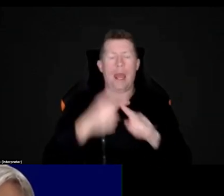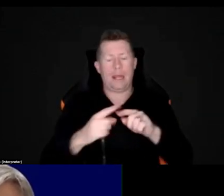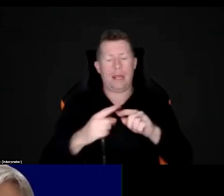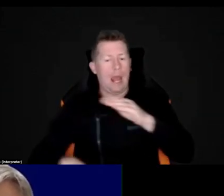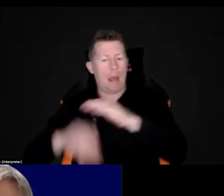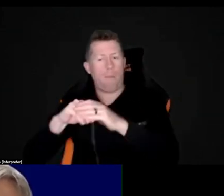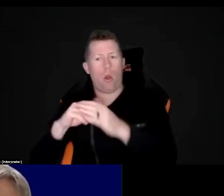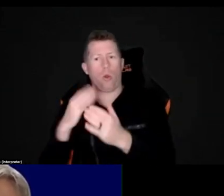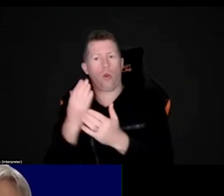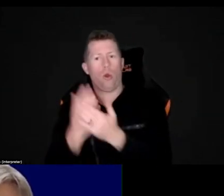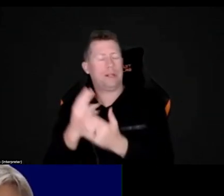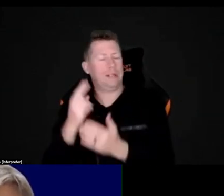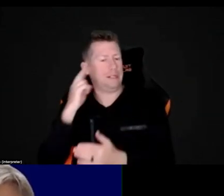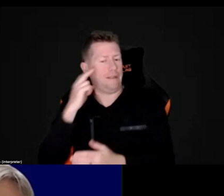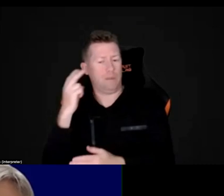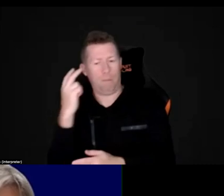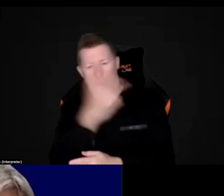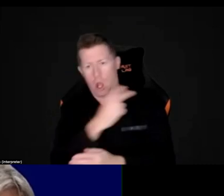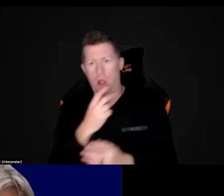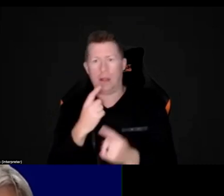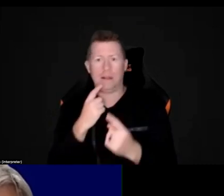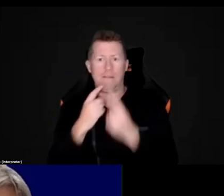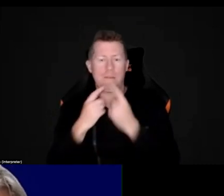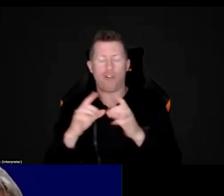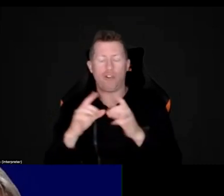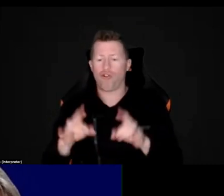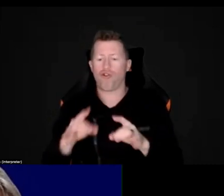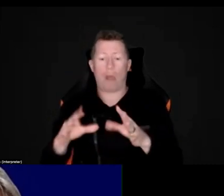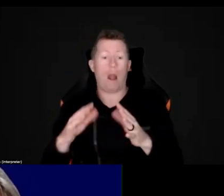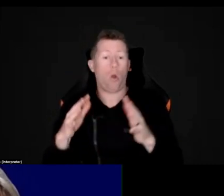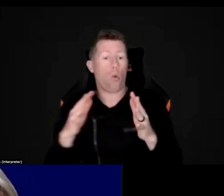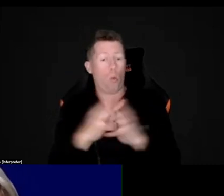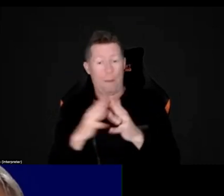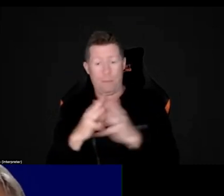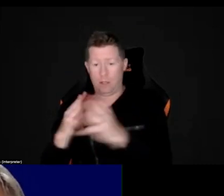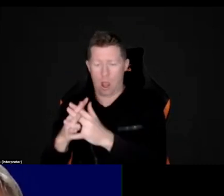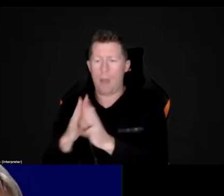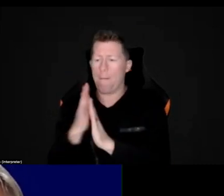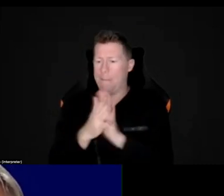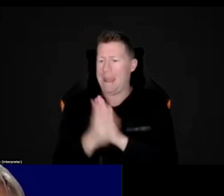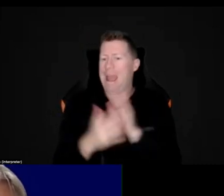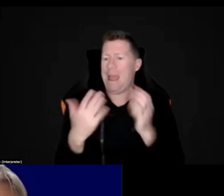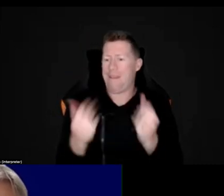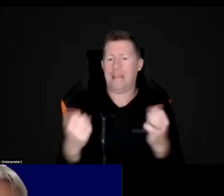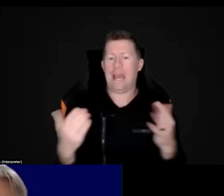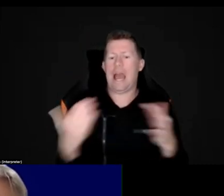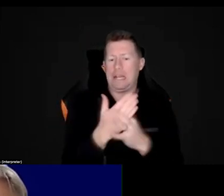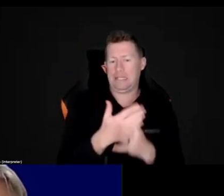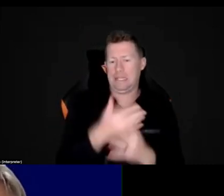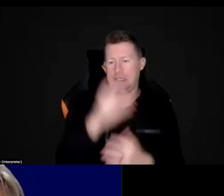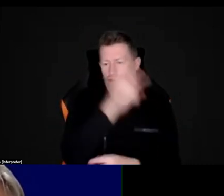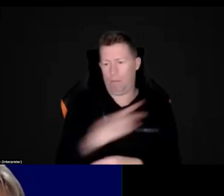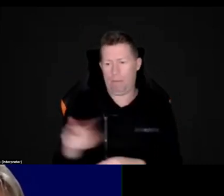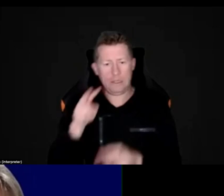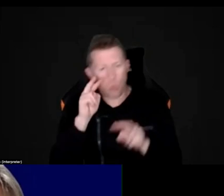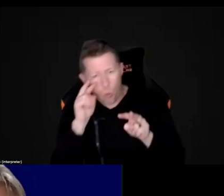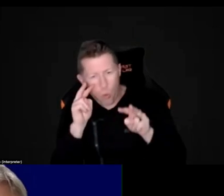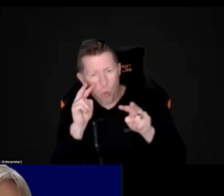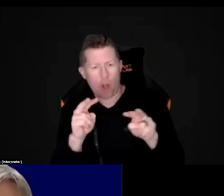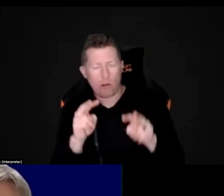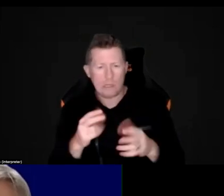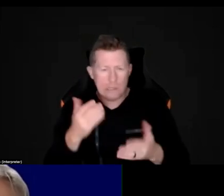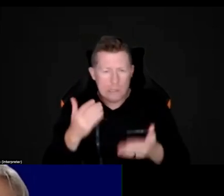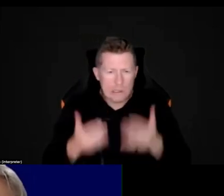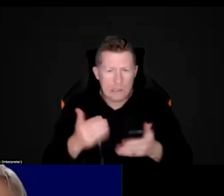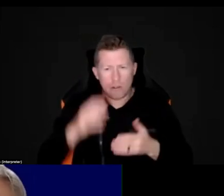Information Australia website. So yes, it will definitely be available again. So don't worry